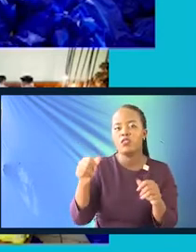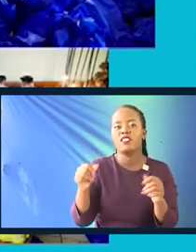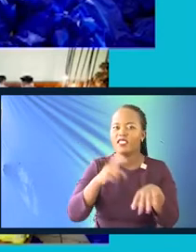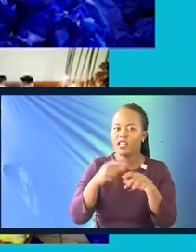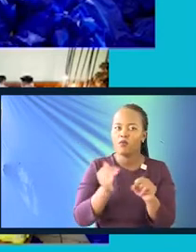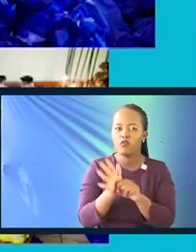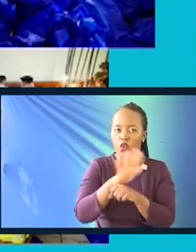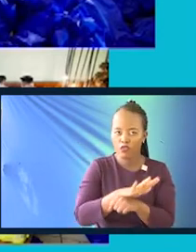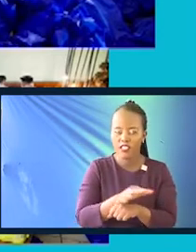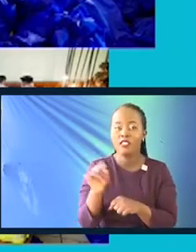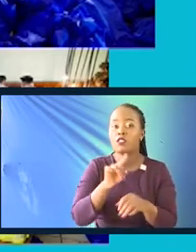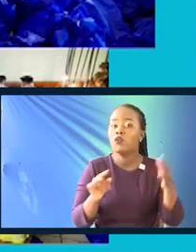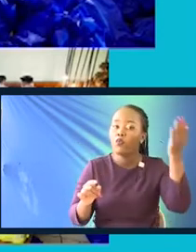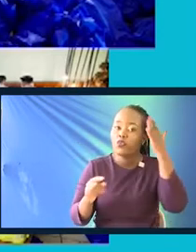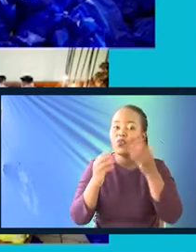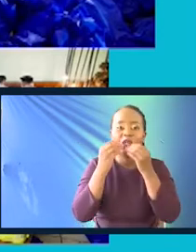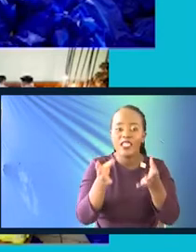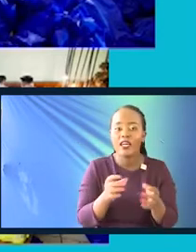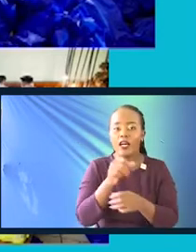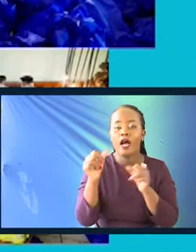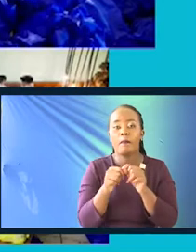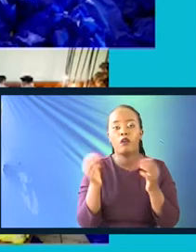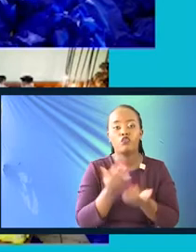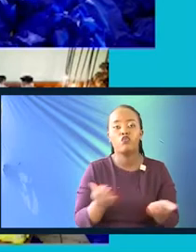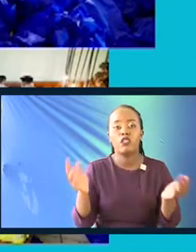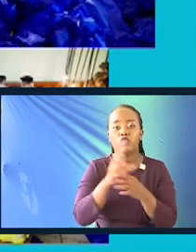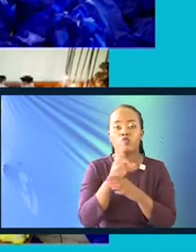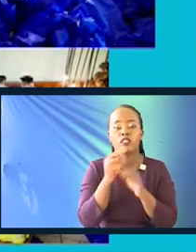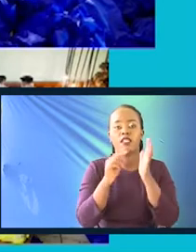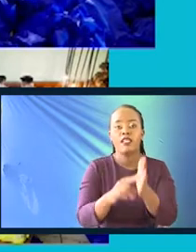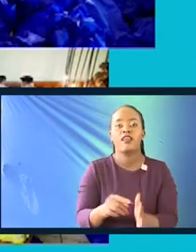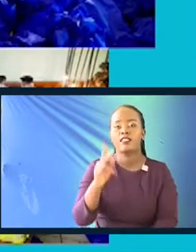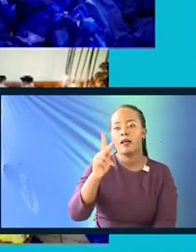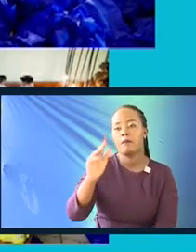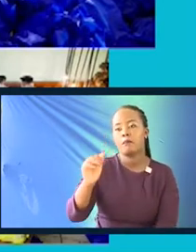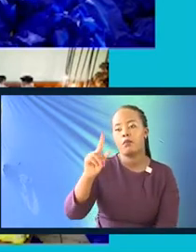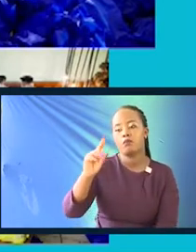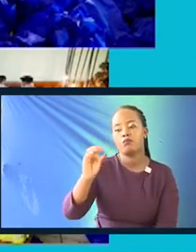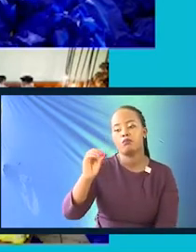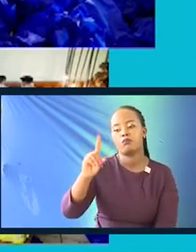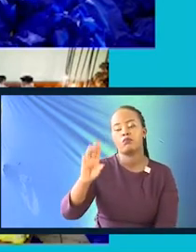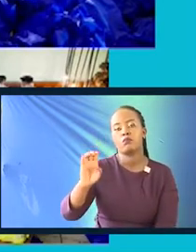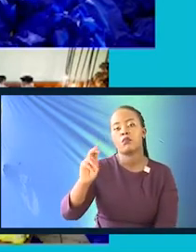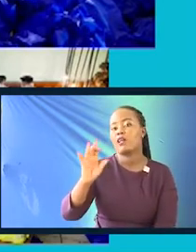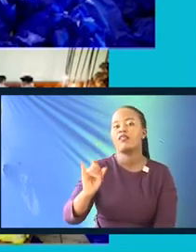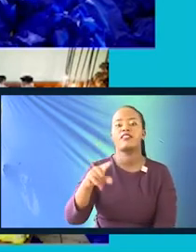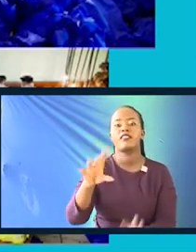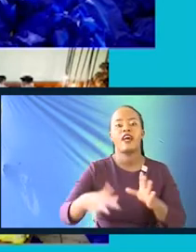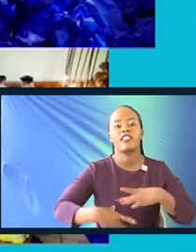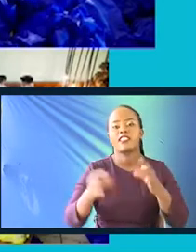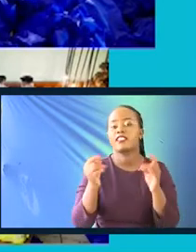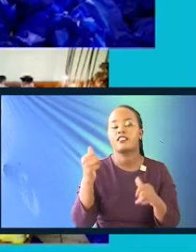-19. So we know the data about the children users, especially around Kaloleni Library, how old they are, what subjects they're studying, what they're